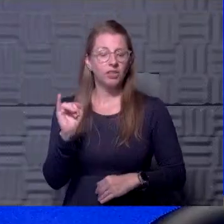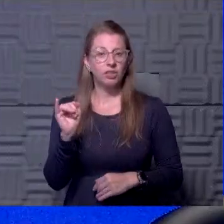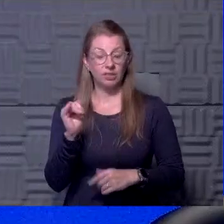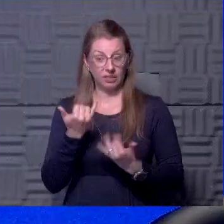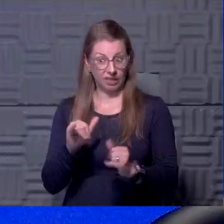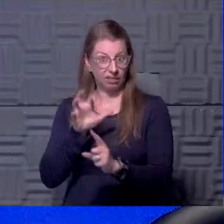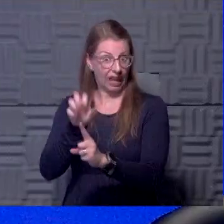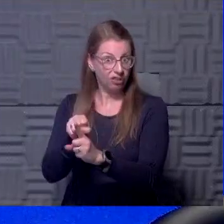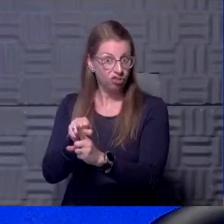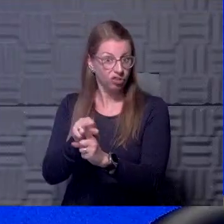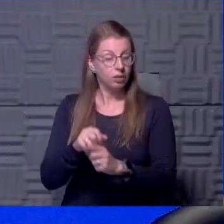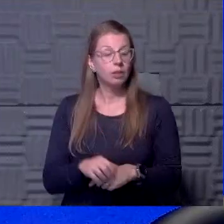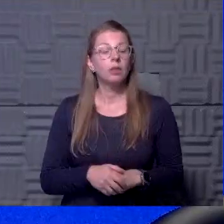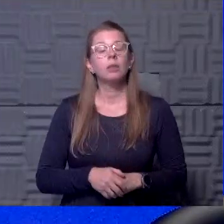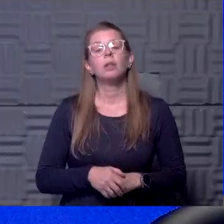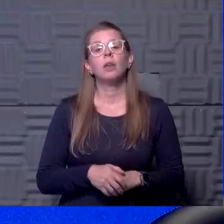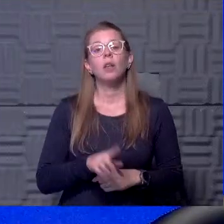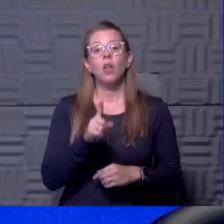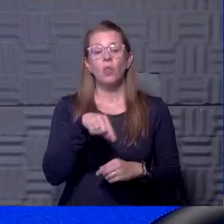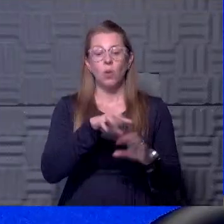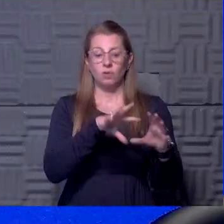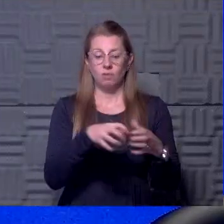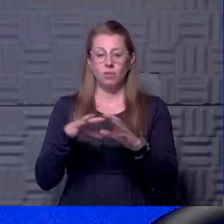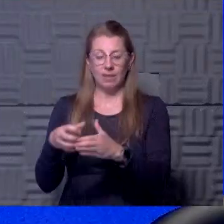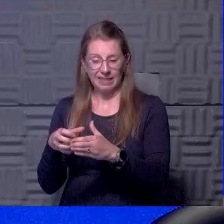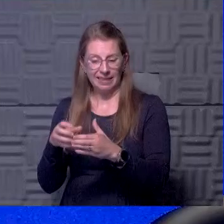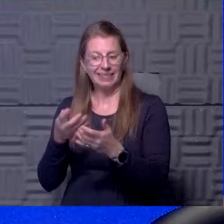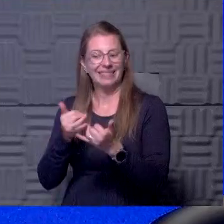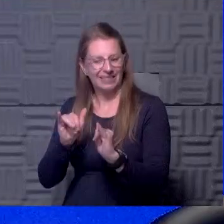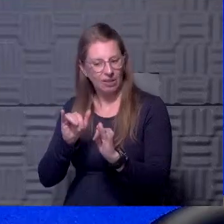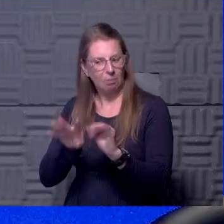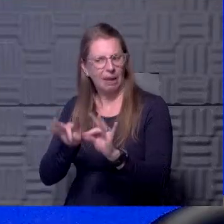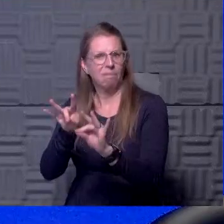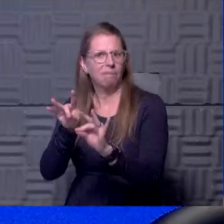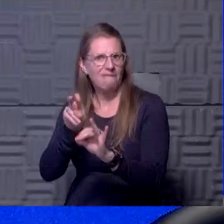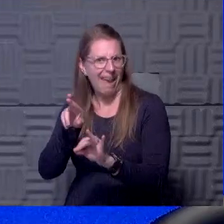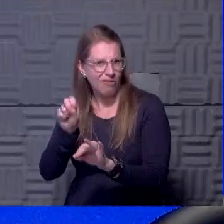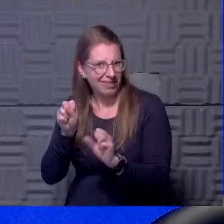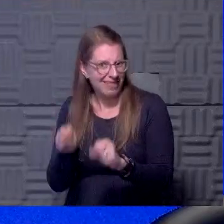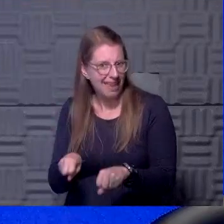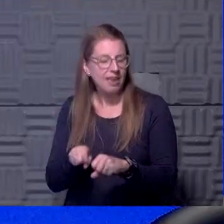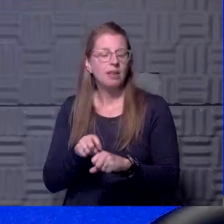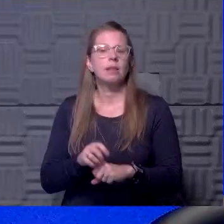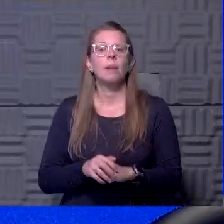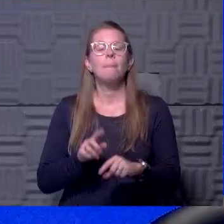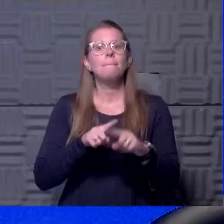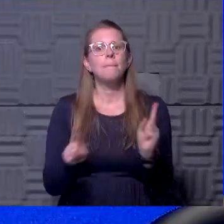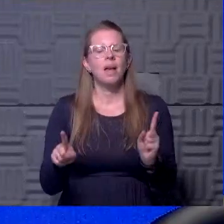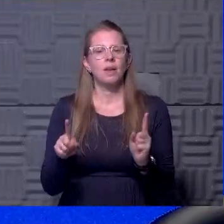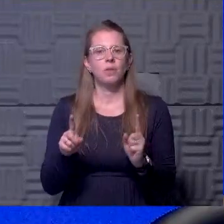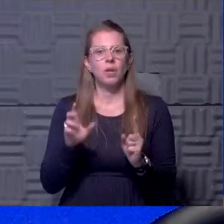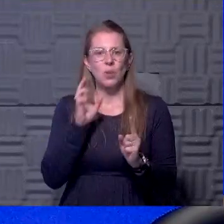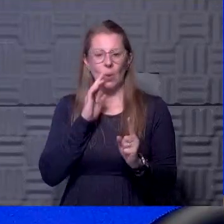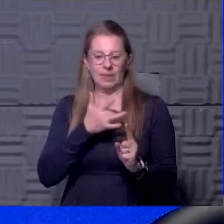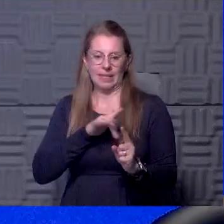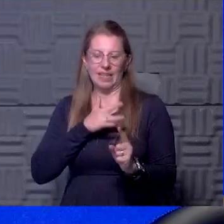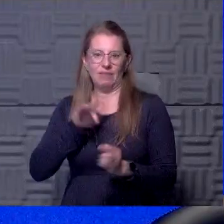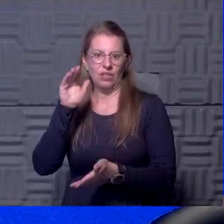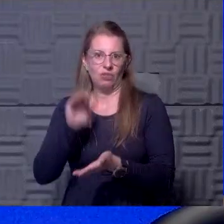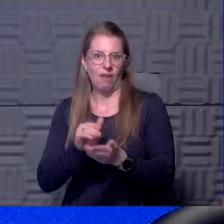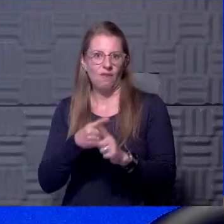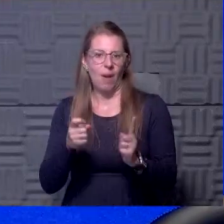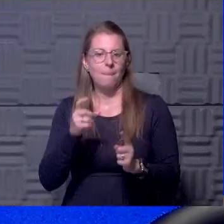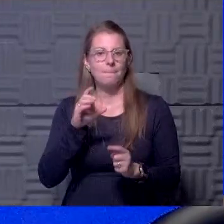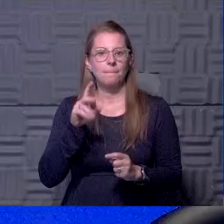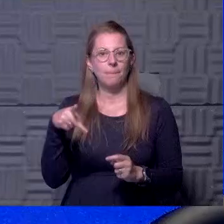able to pick that up? I think in those concentrations, you can still pick up the virus. Um, but certainly we know that the sensitivity is decreased from